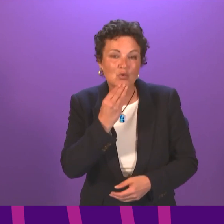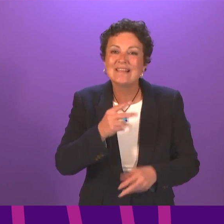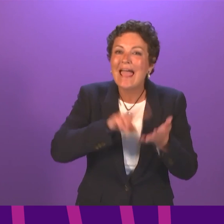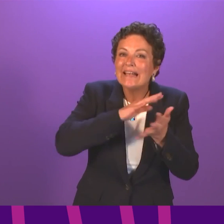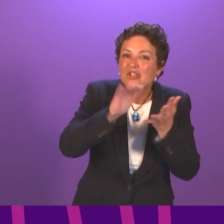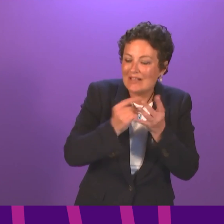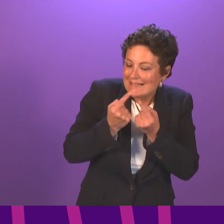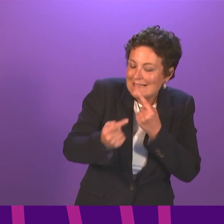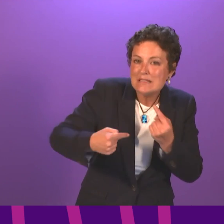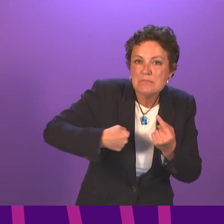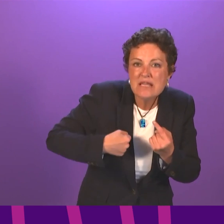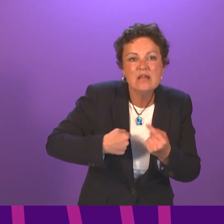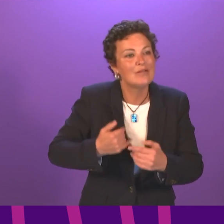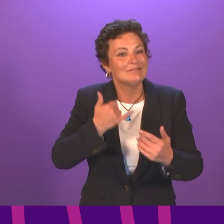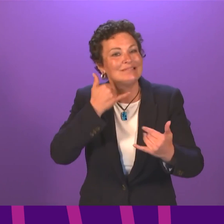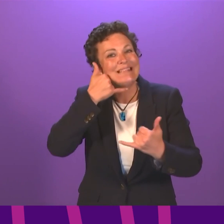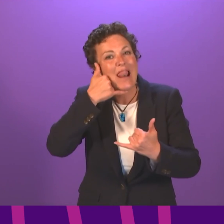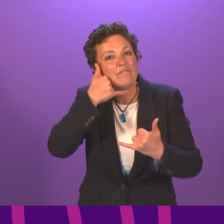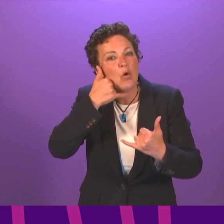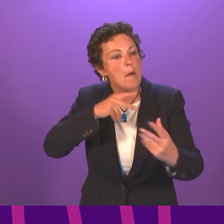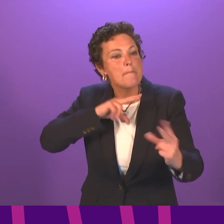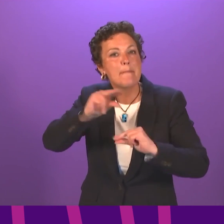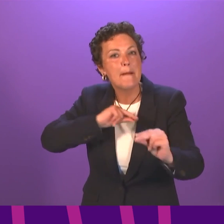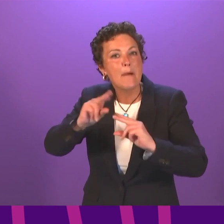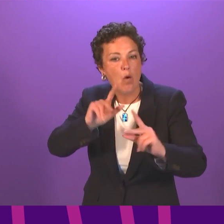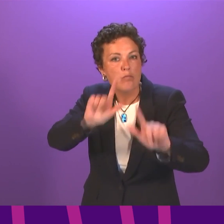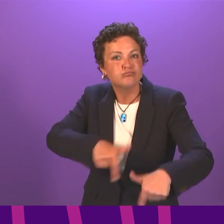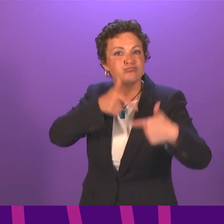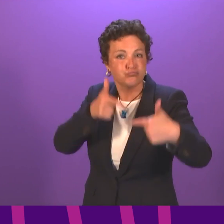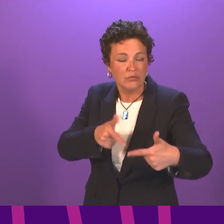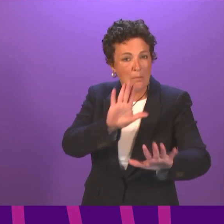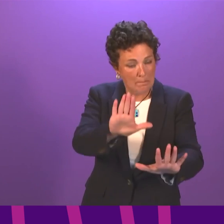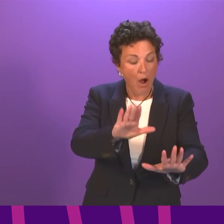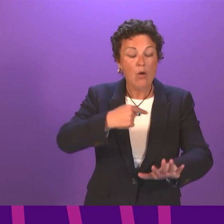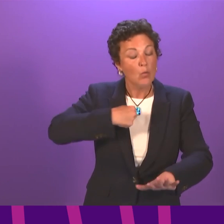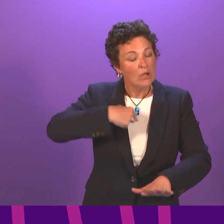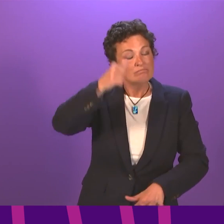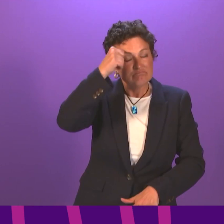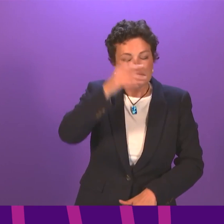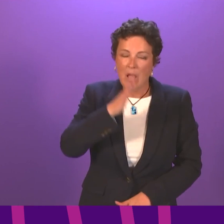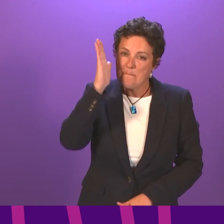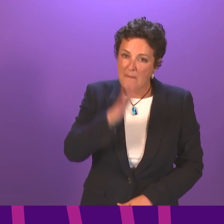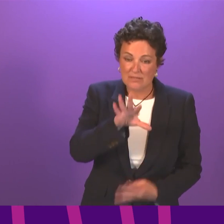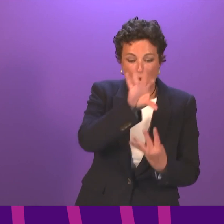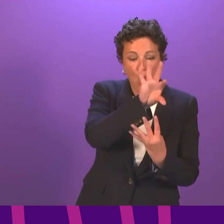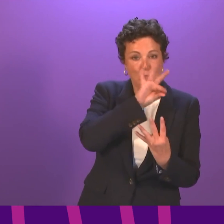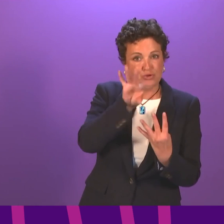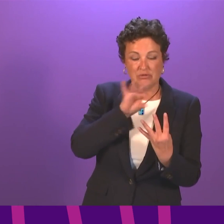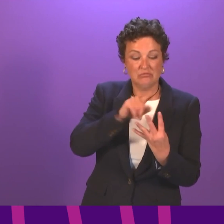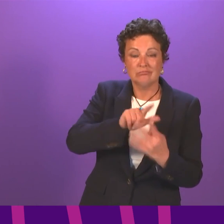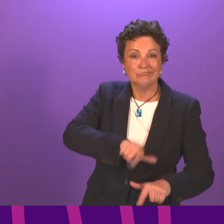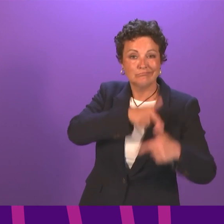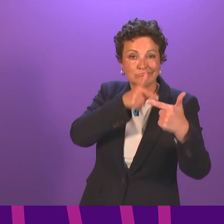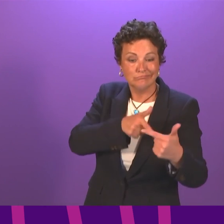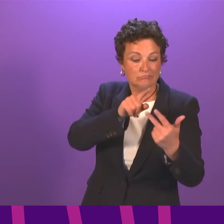consultations. But we are very clear that where clinically necessary, it must always be an option to have a face-to-face consultation.